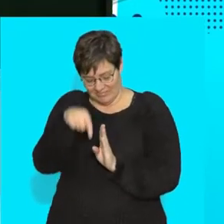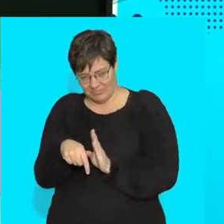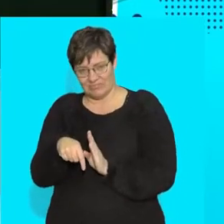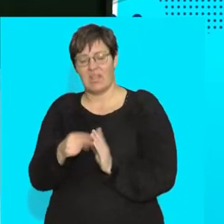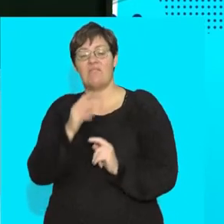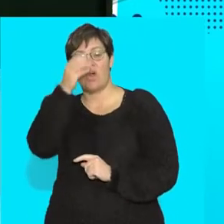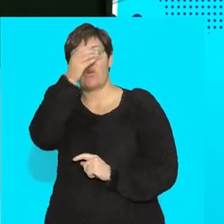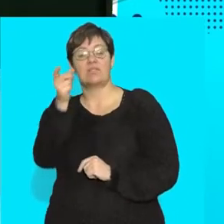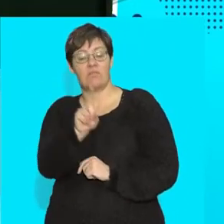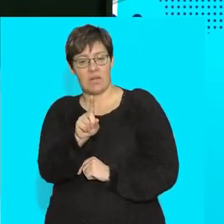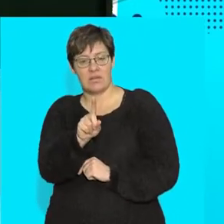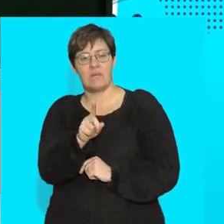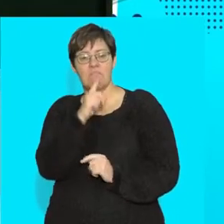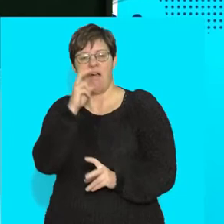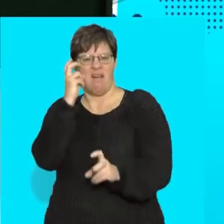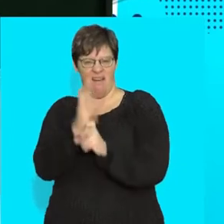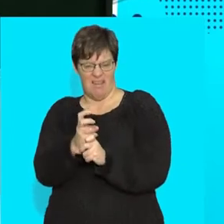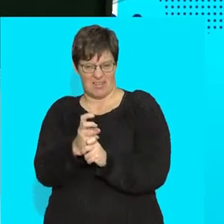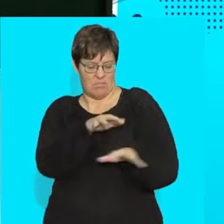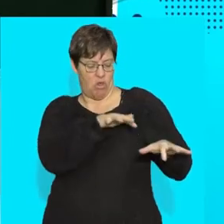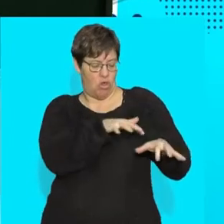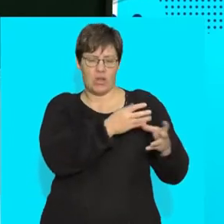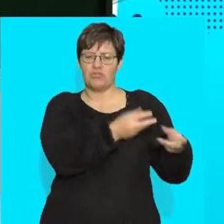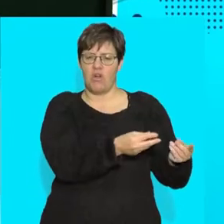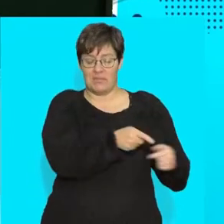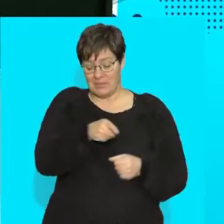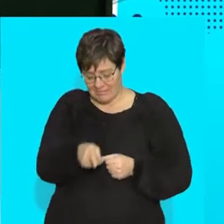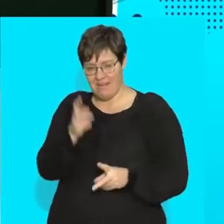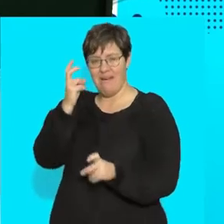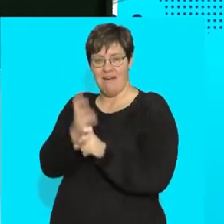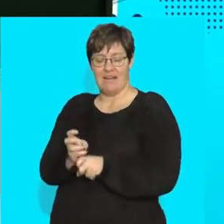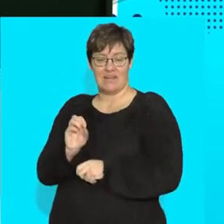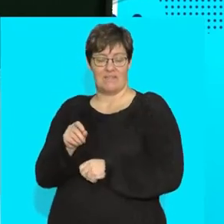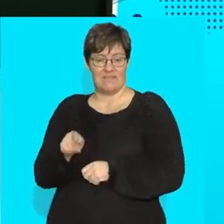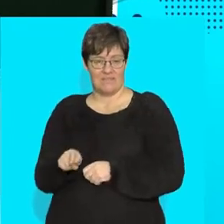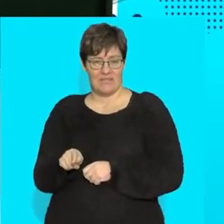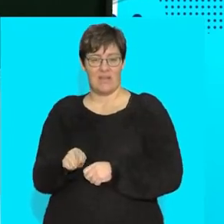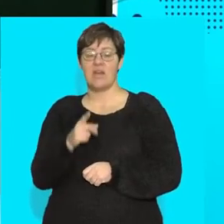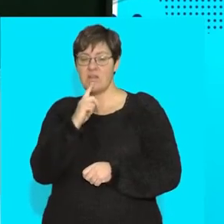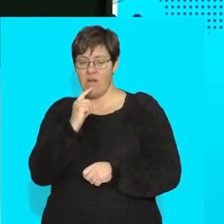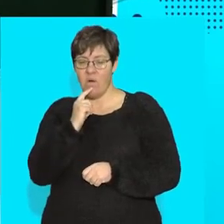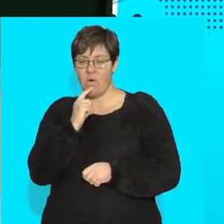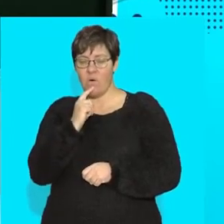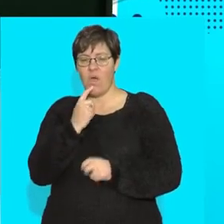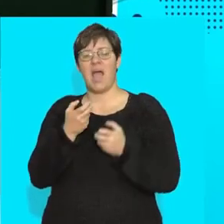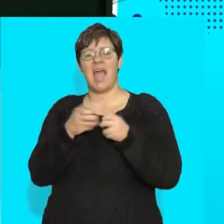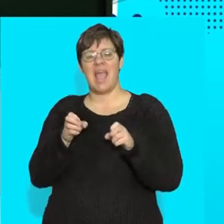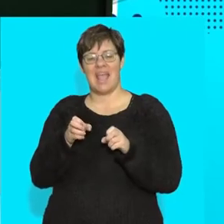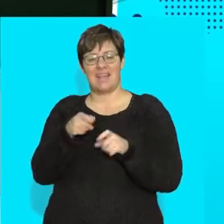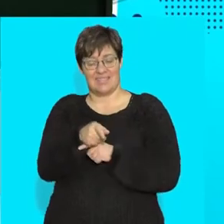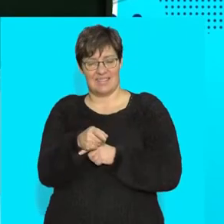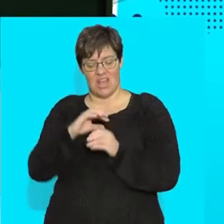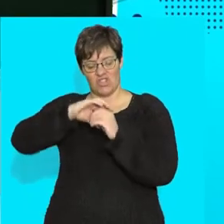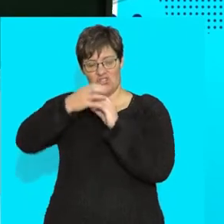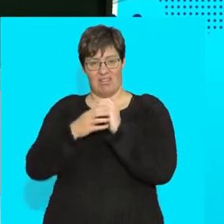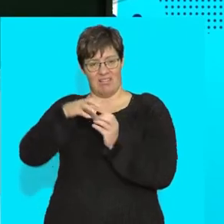right, I've got this whole concept of it being really hard. And because it's really hard, I'm going to bring out my eggshell like I did with